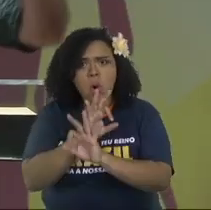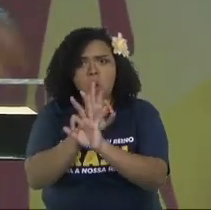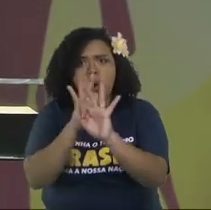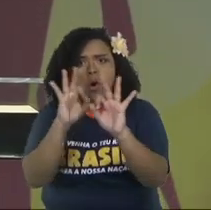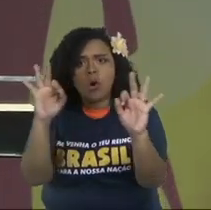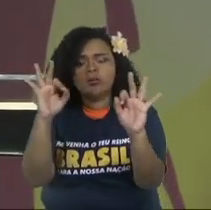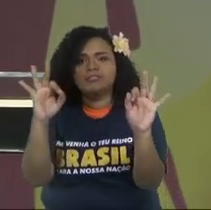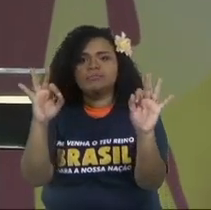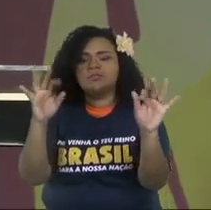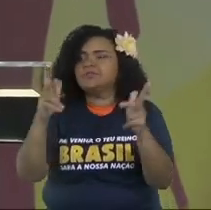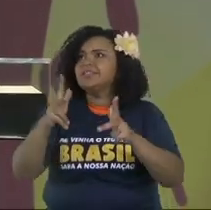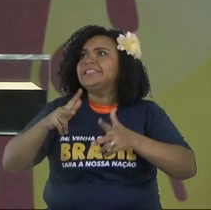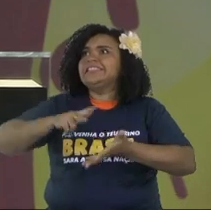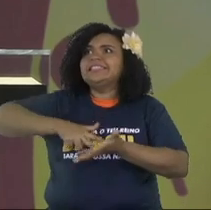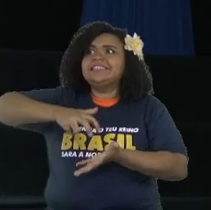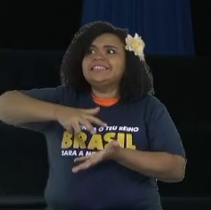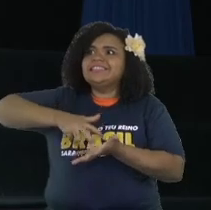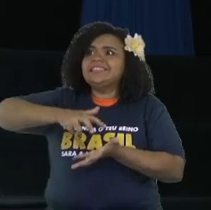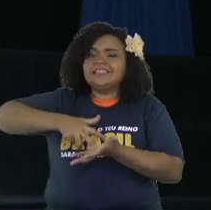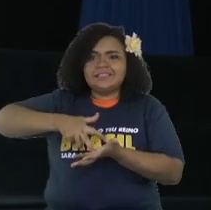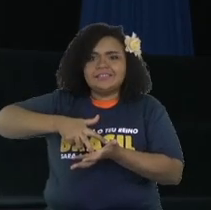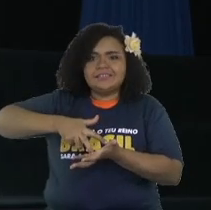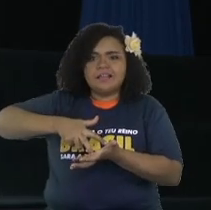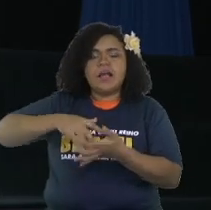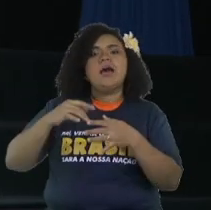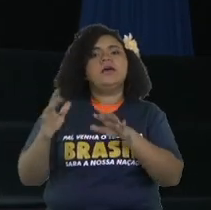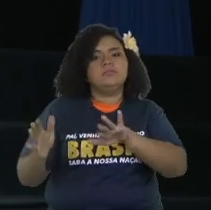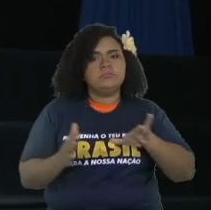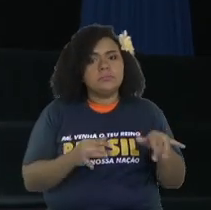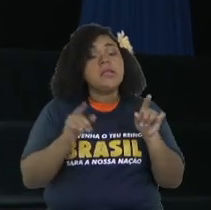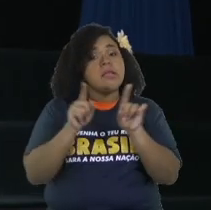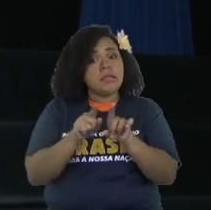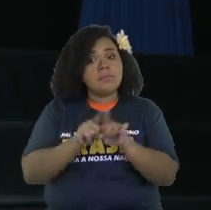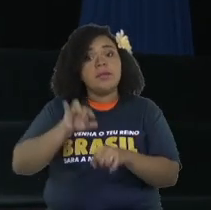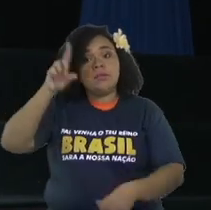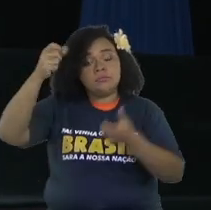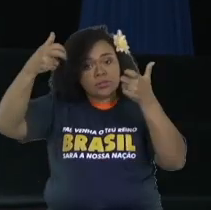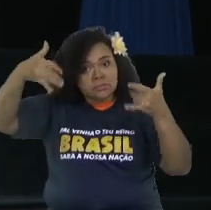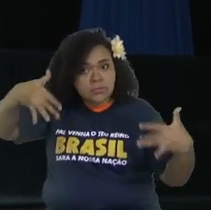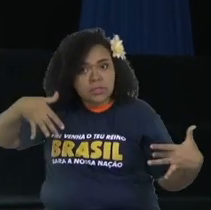definition of richness, it's you being used